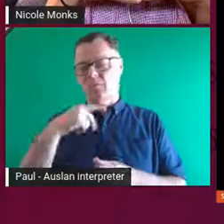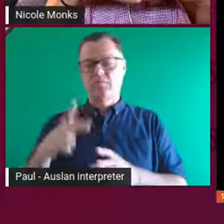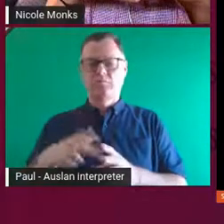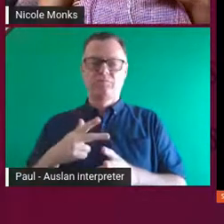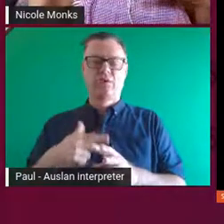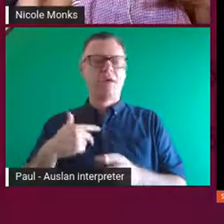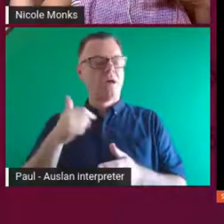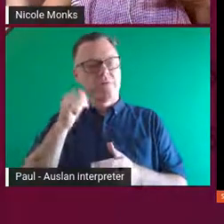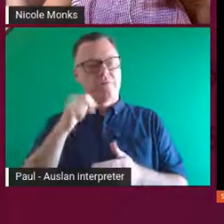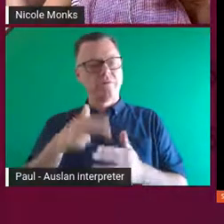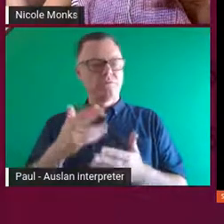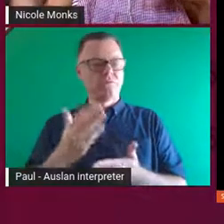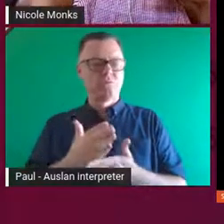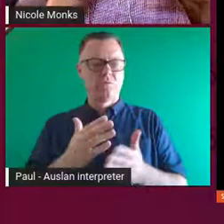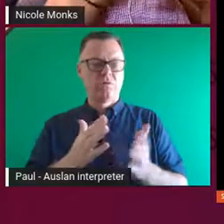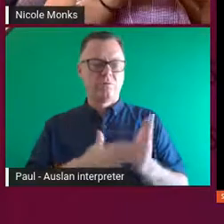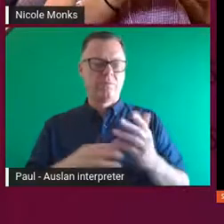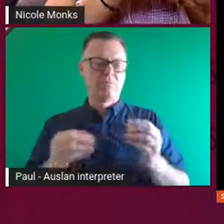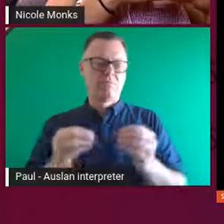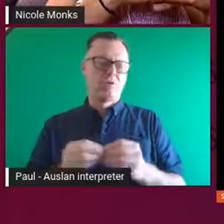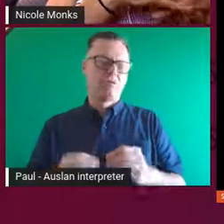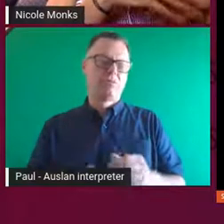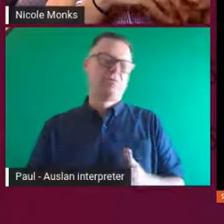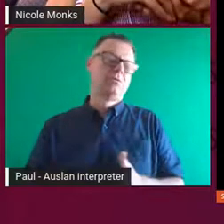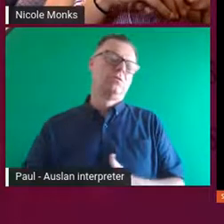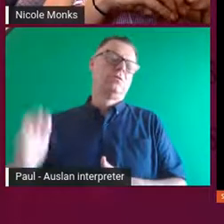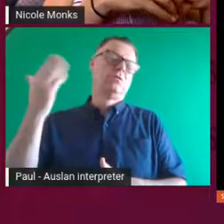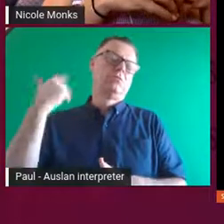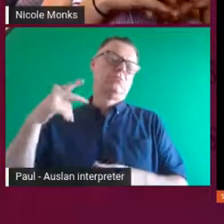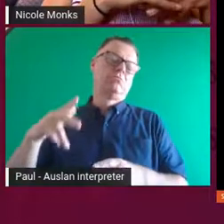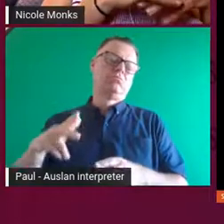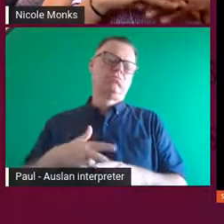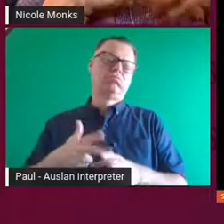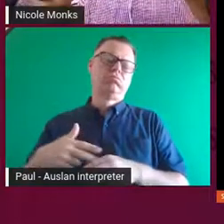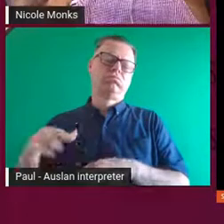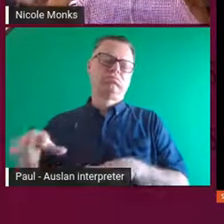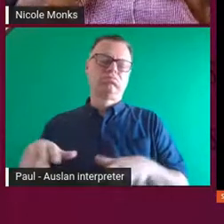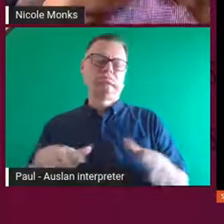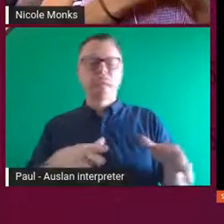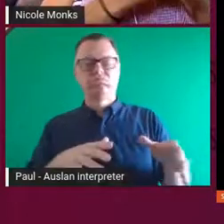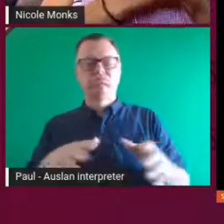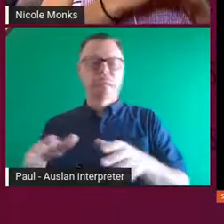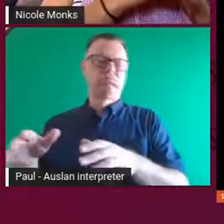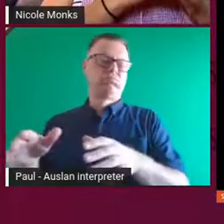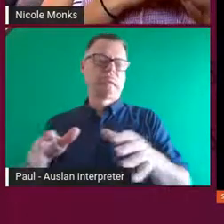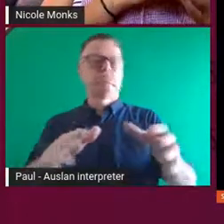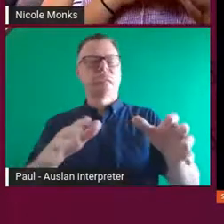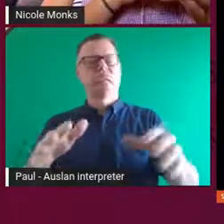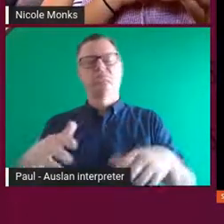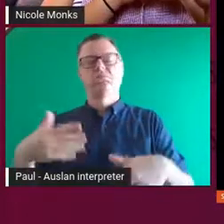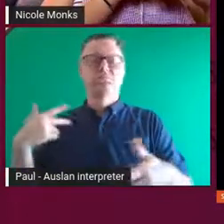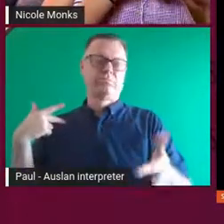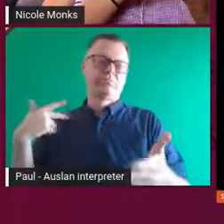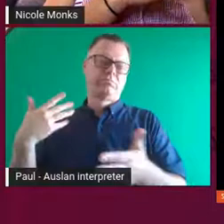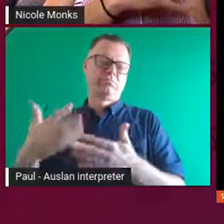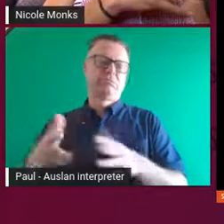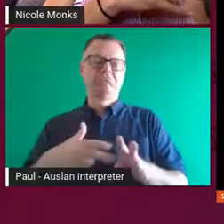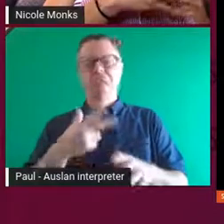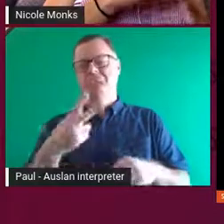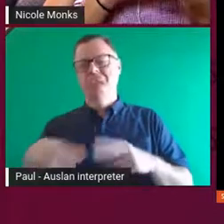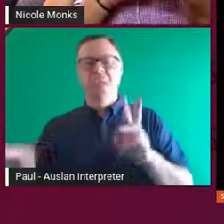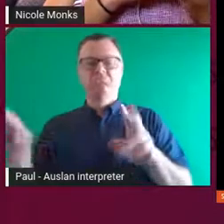have been, you know, traversing across, you know, across the land at certain times to get to those